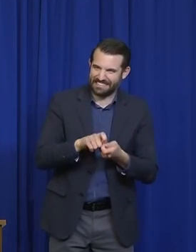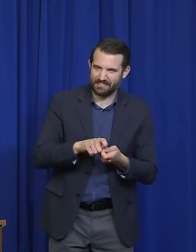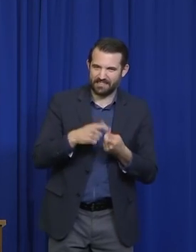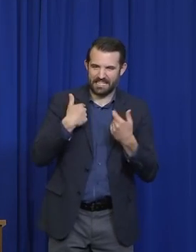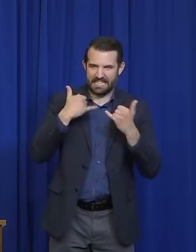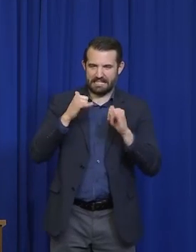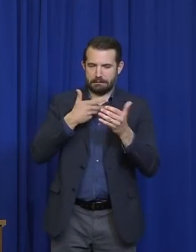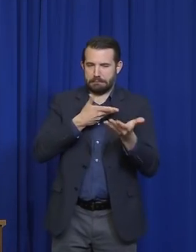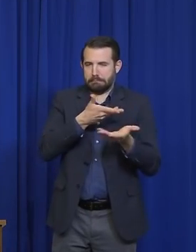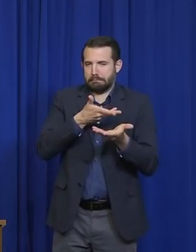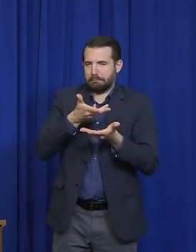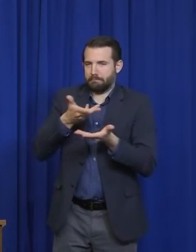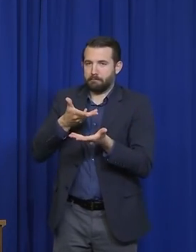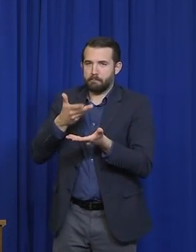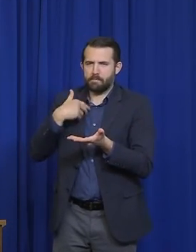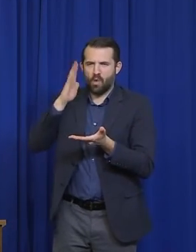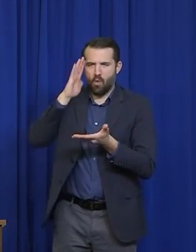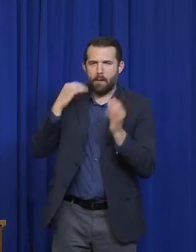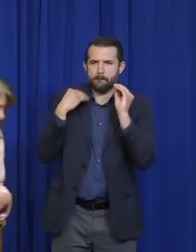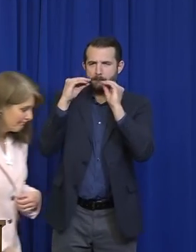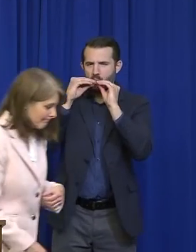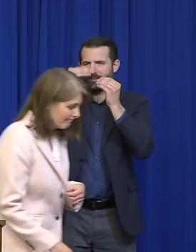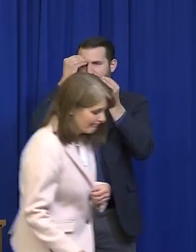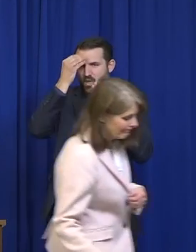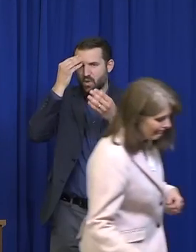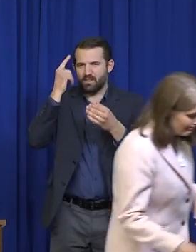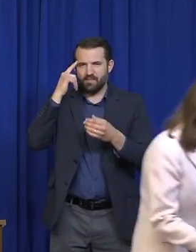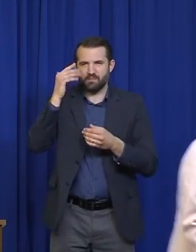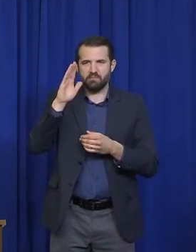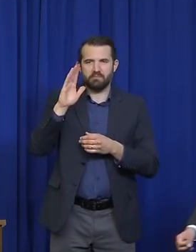that to be more public here shortly. Thank you. Great.